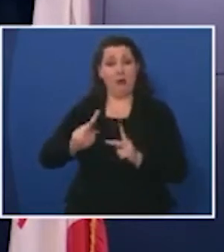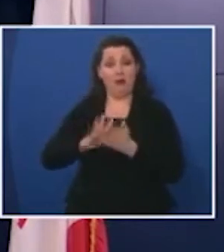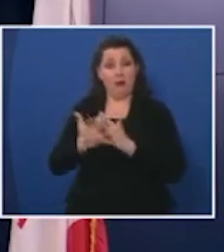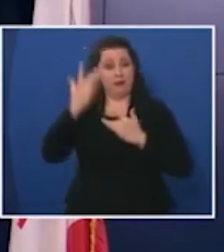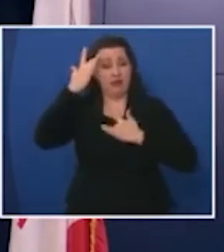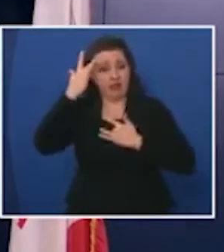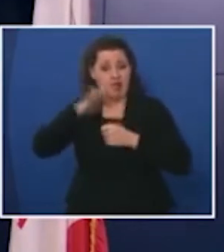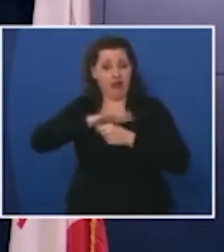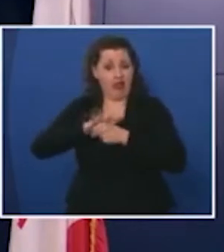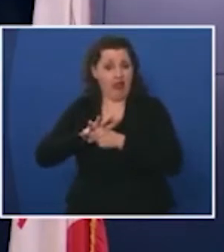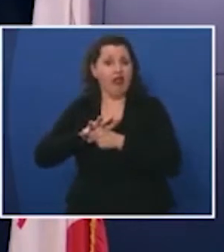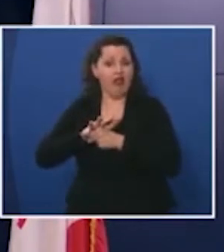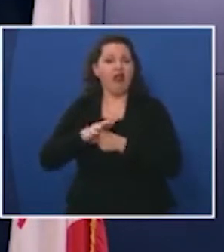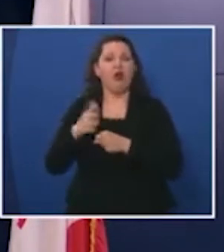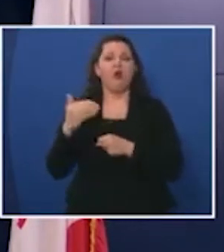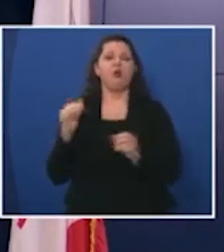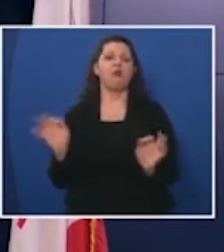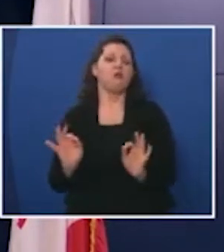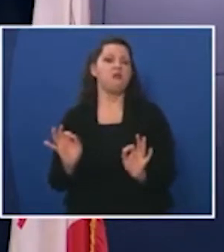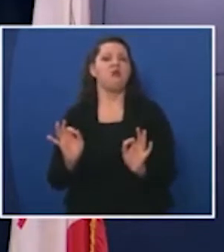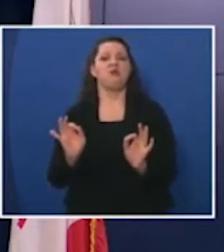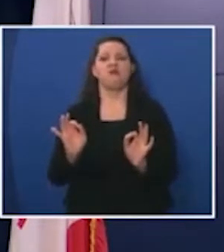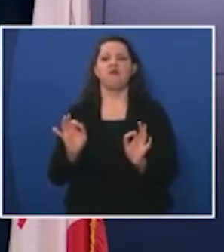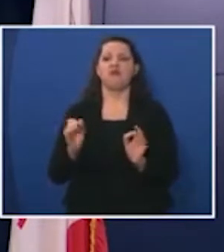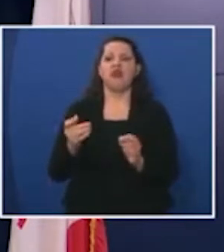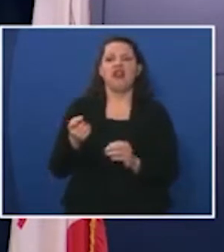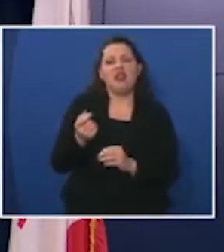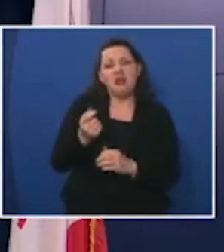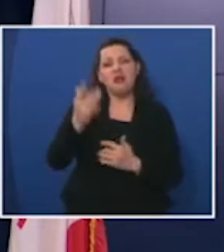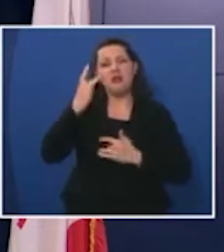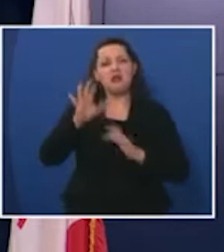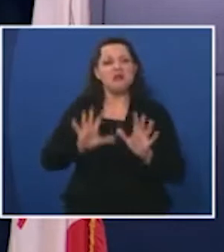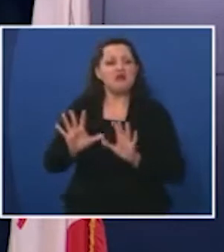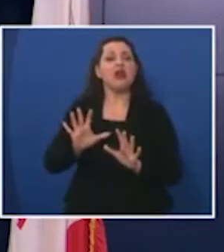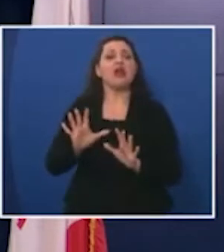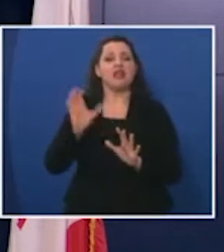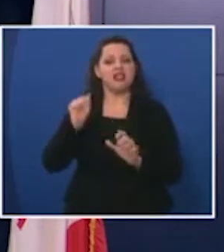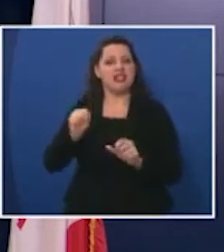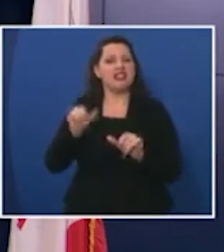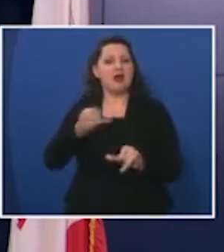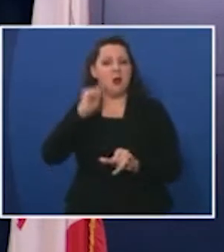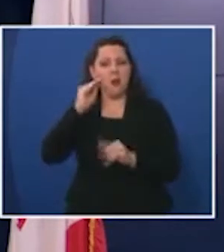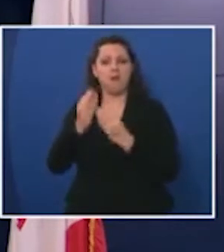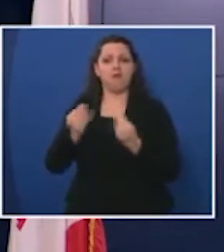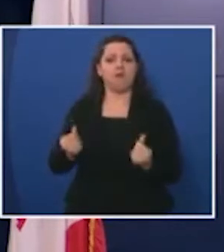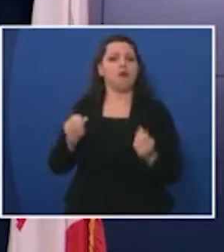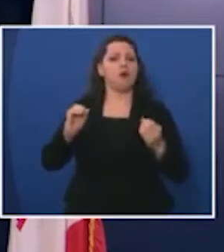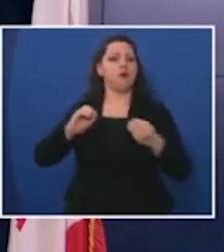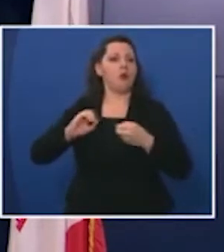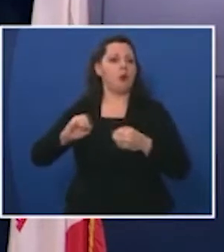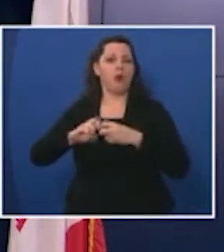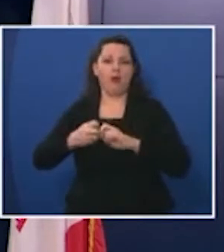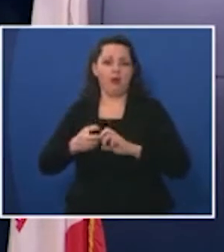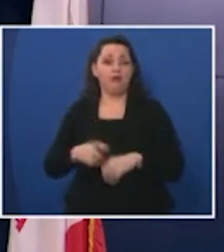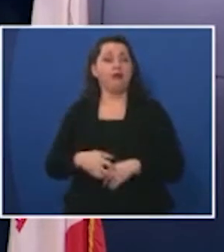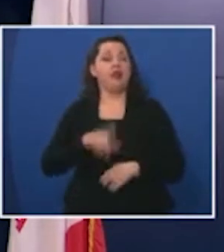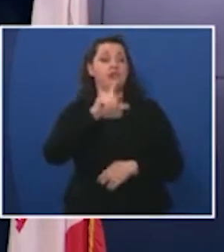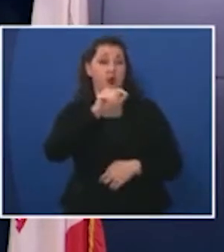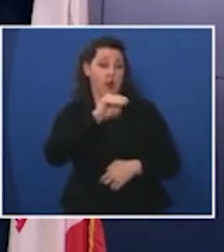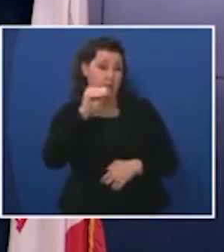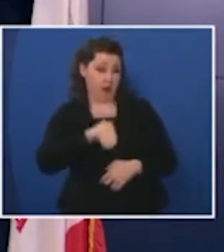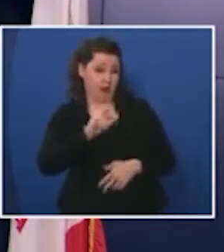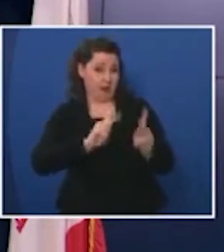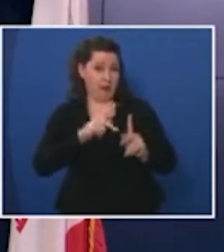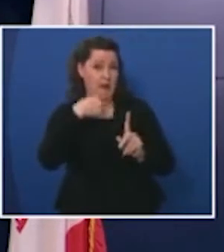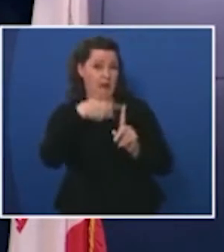will experience a mild or moderate illness and will recover at home without any issues 20% of people